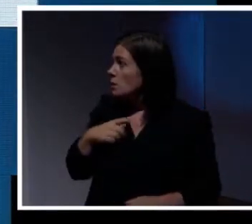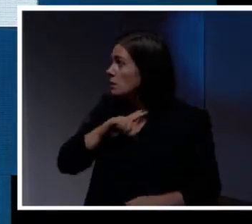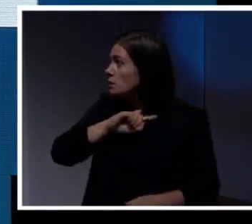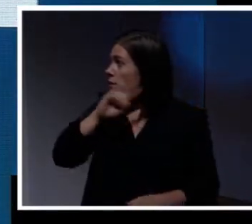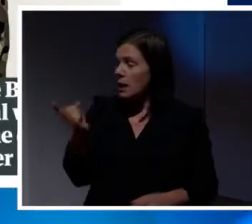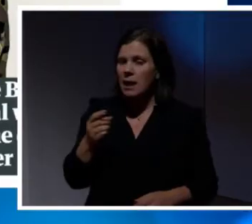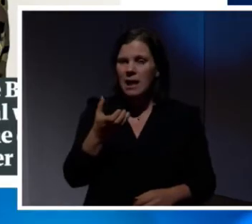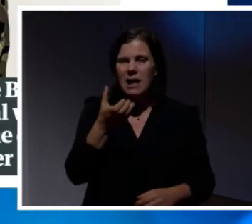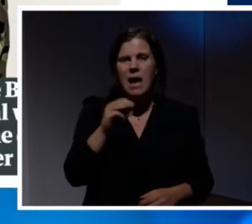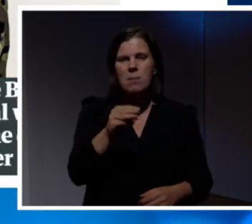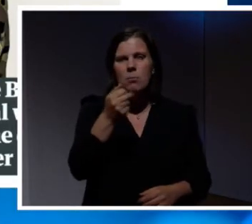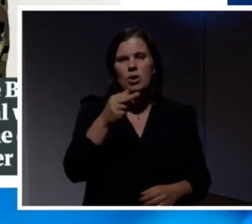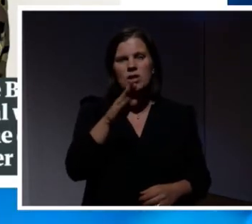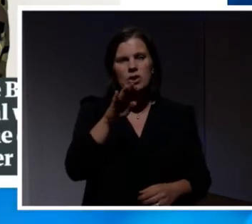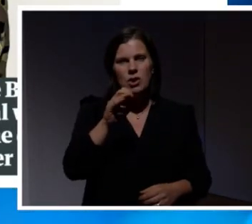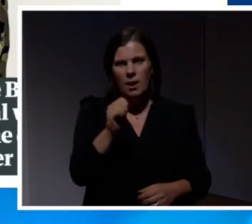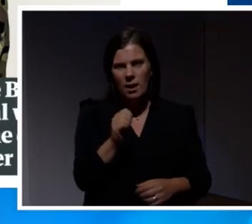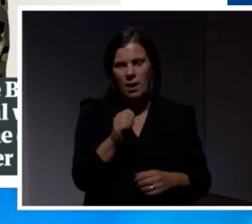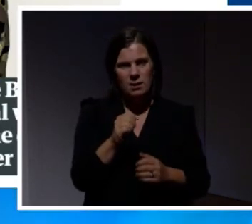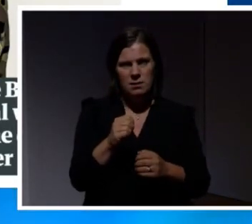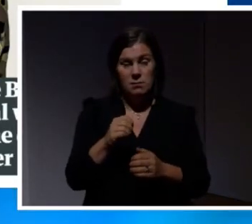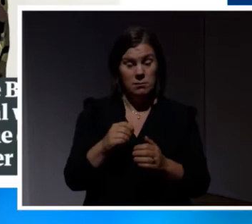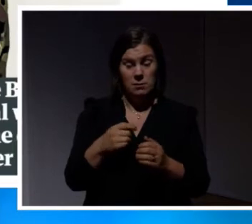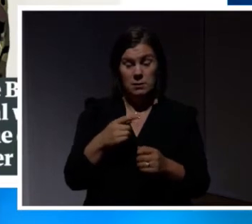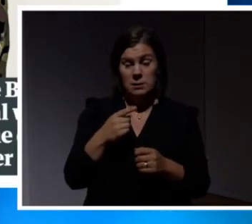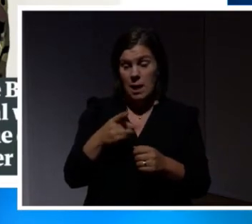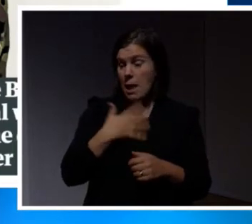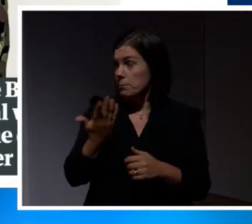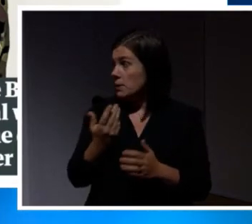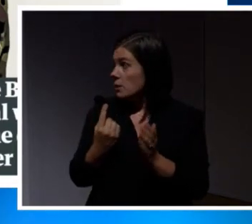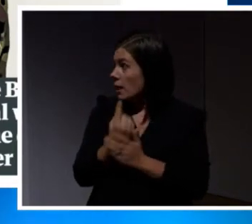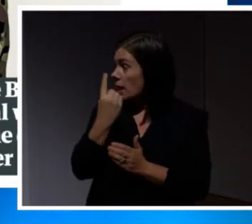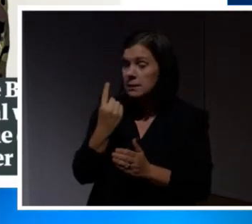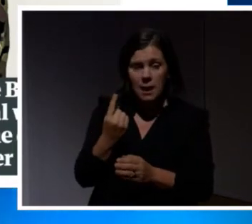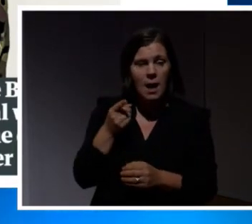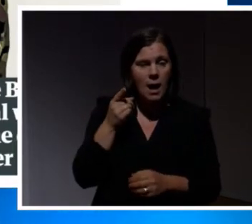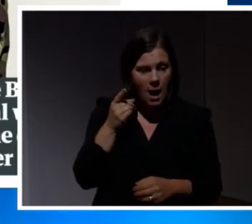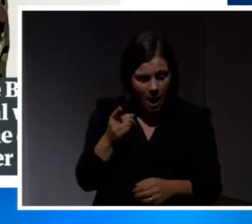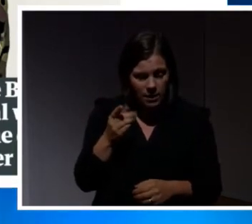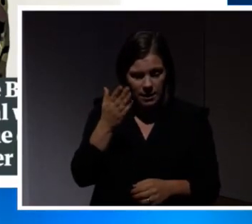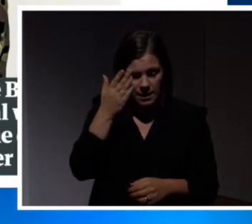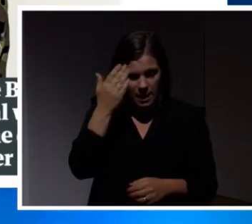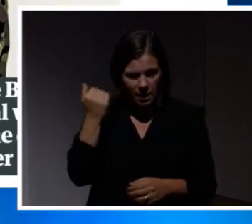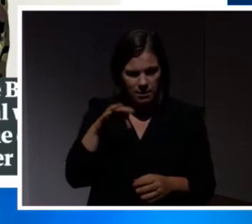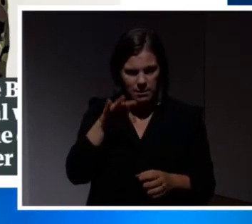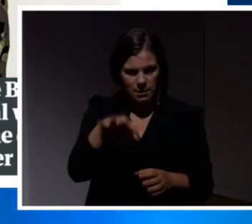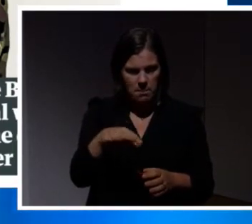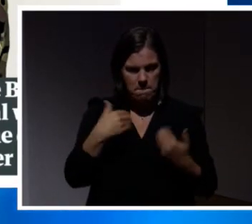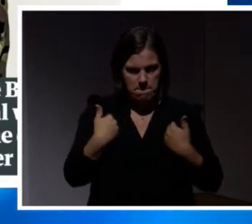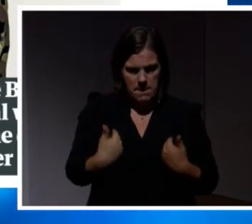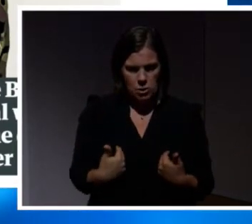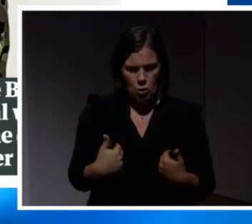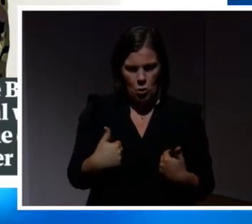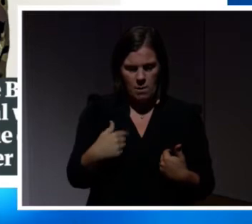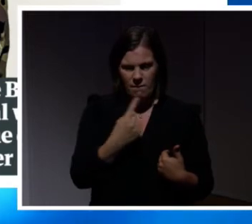Analytica. So this guy is Alexander Nix. What he claimed was that he could classify the personality of